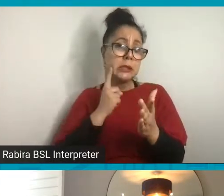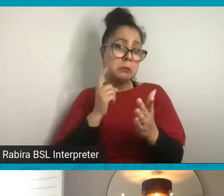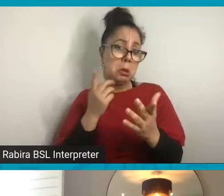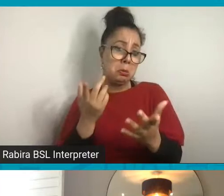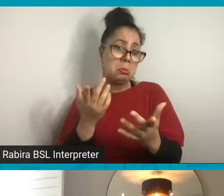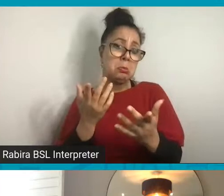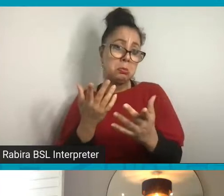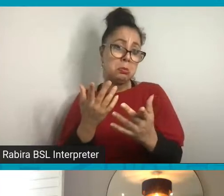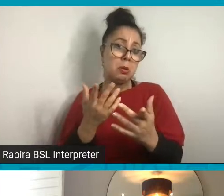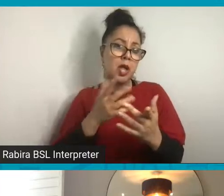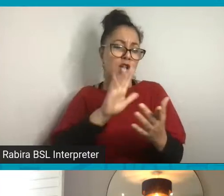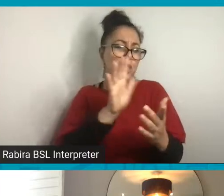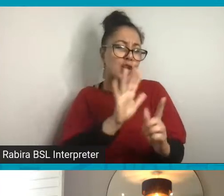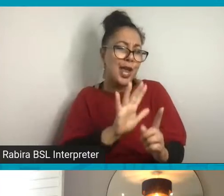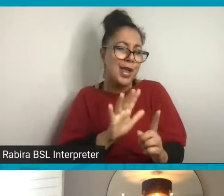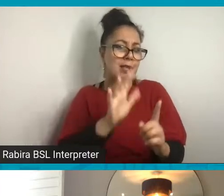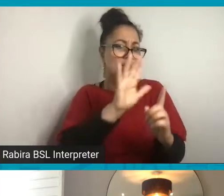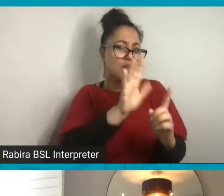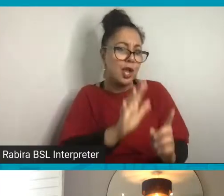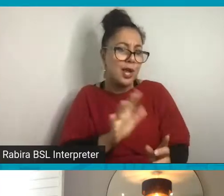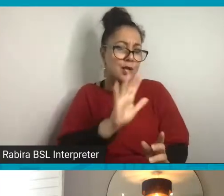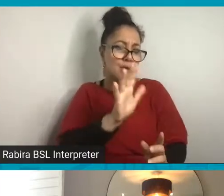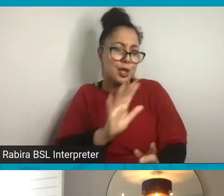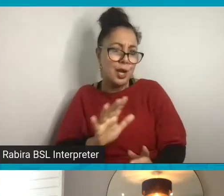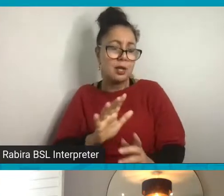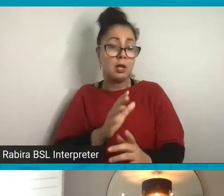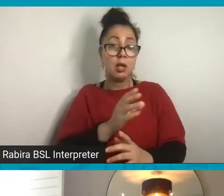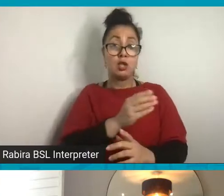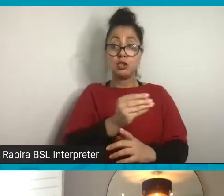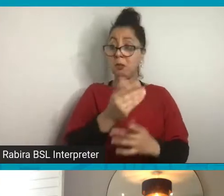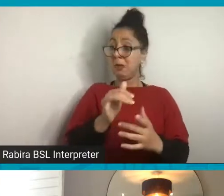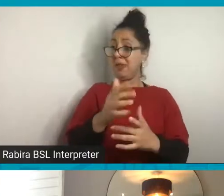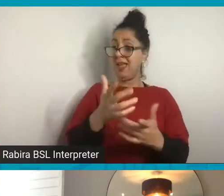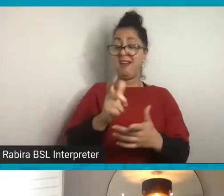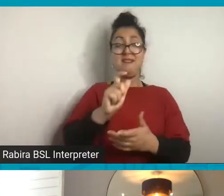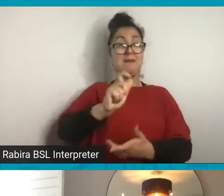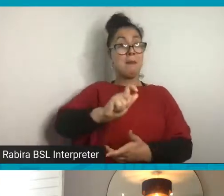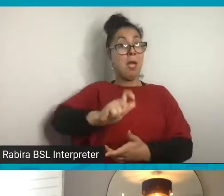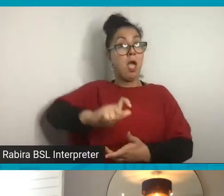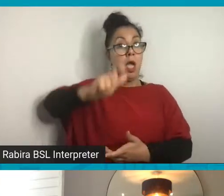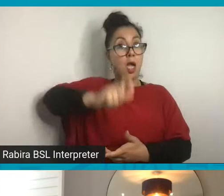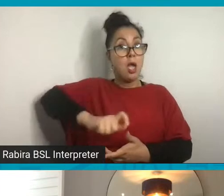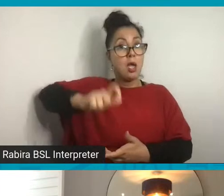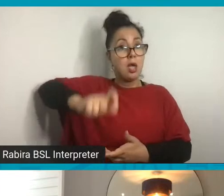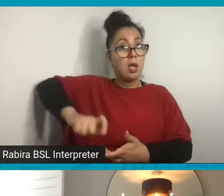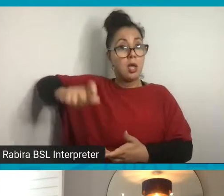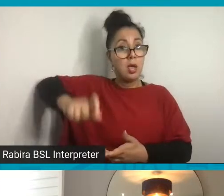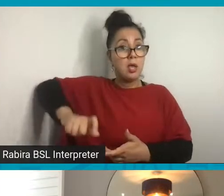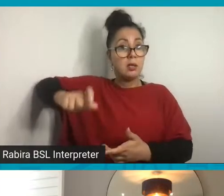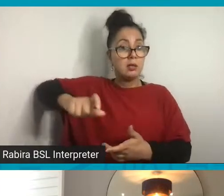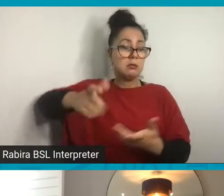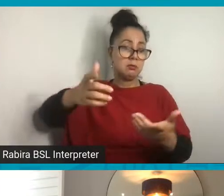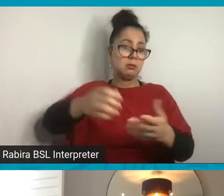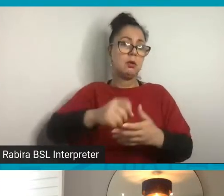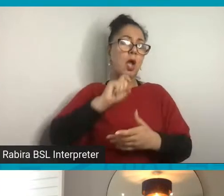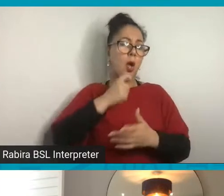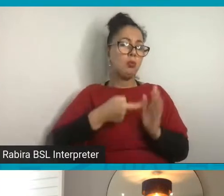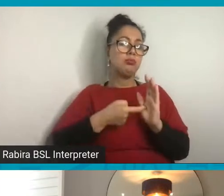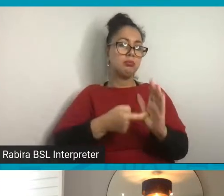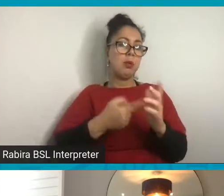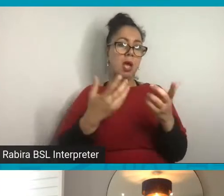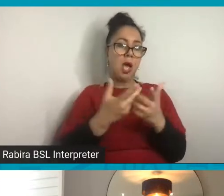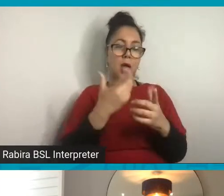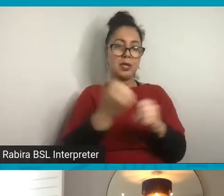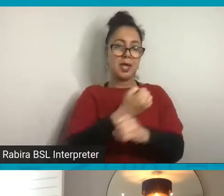Now, some of you might have some paints to hand as well. I'm going to demonstrate how you can make a